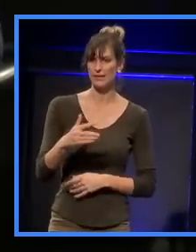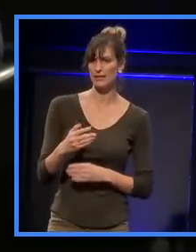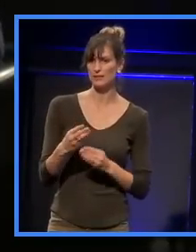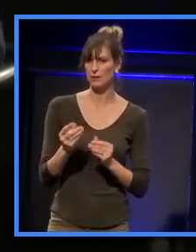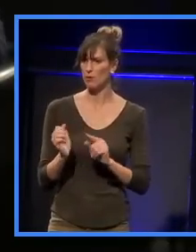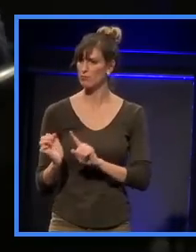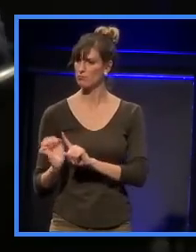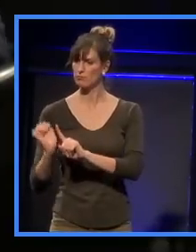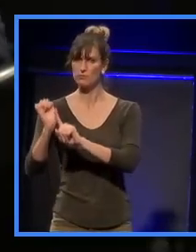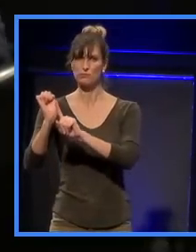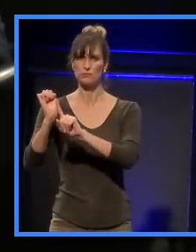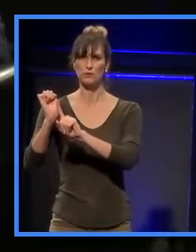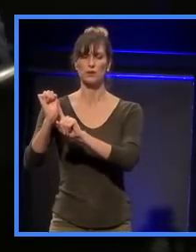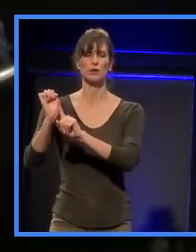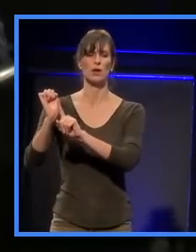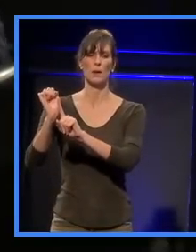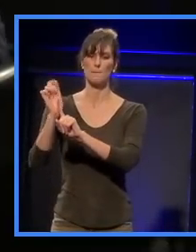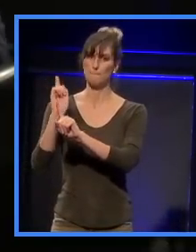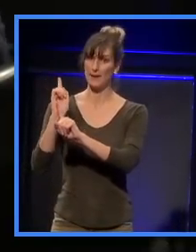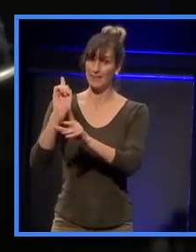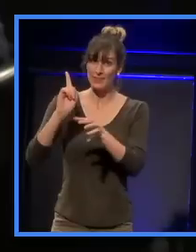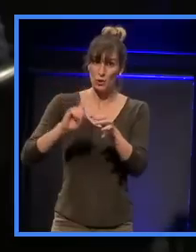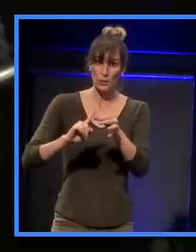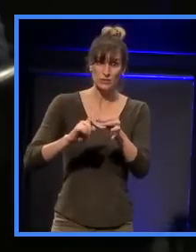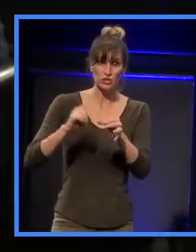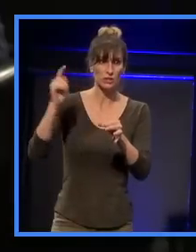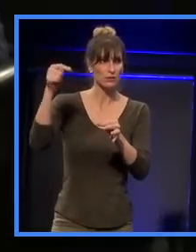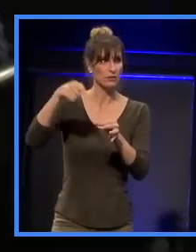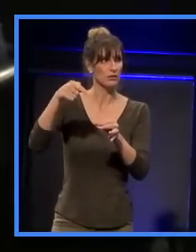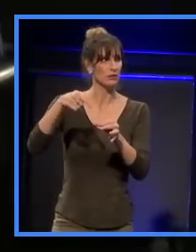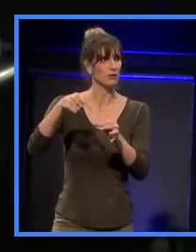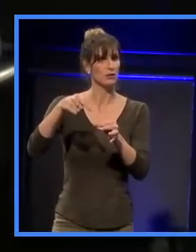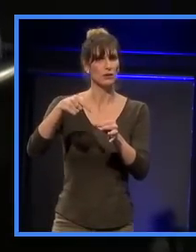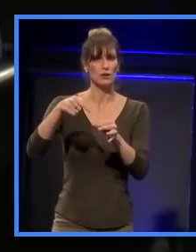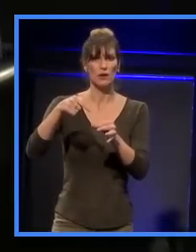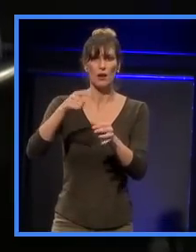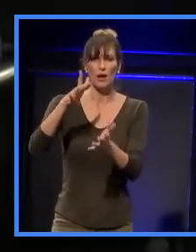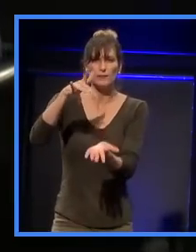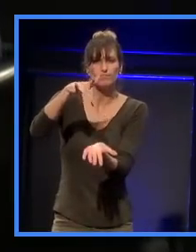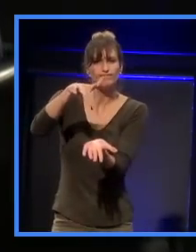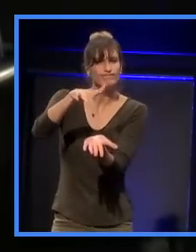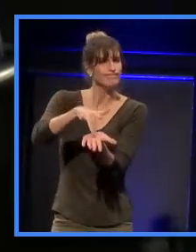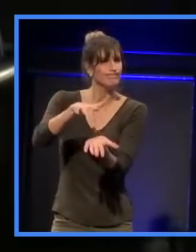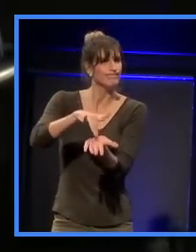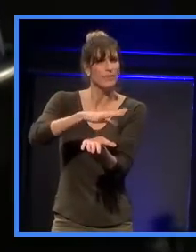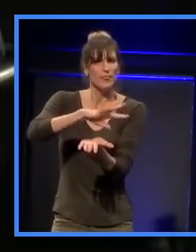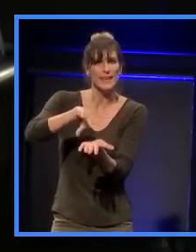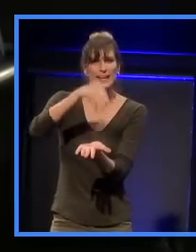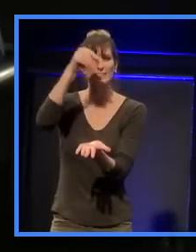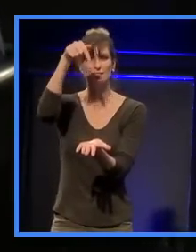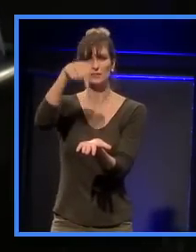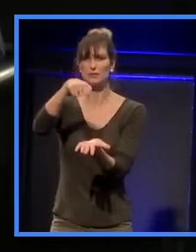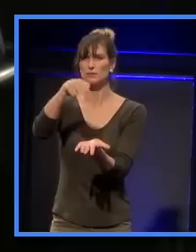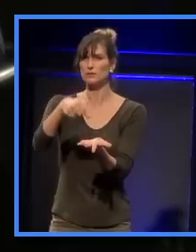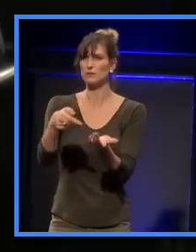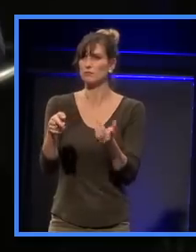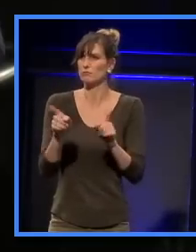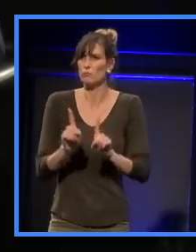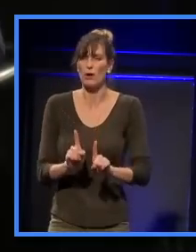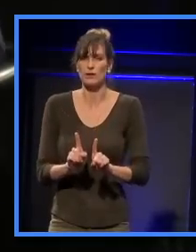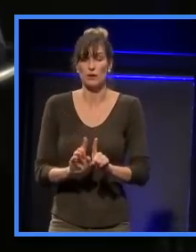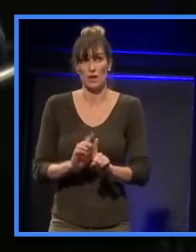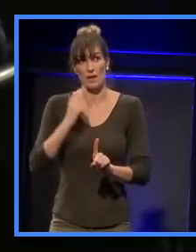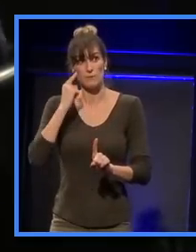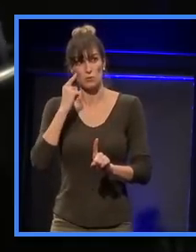around the edges. That's all good. But the question is, what is it, what are those things around the edges going to be? And we think of the Paris